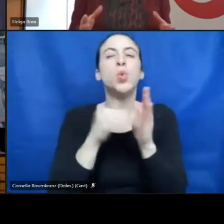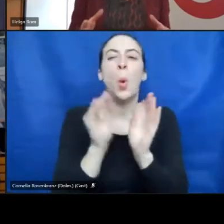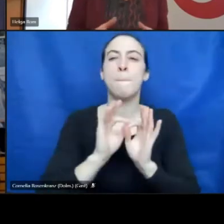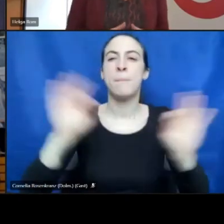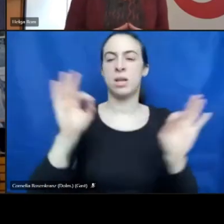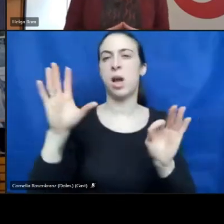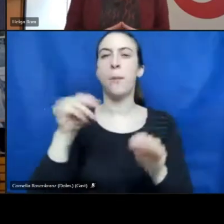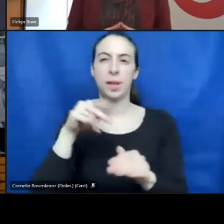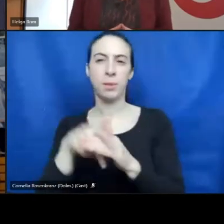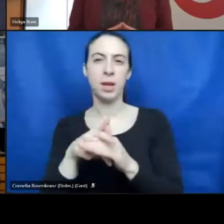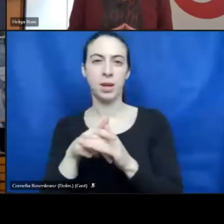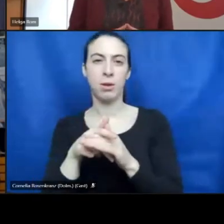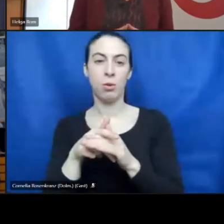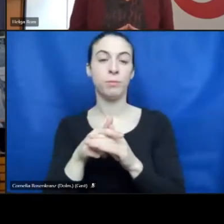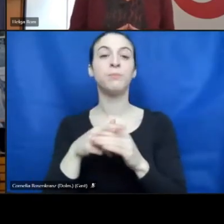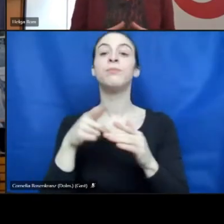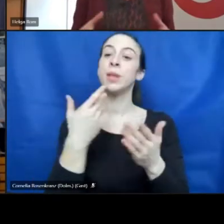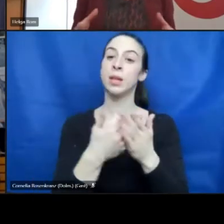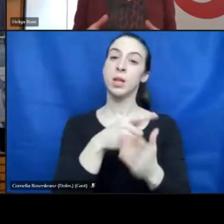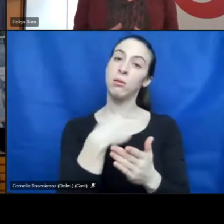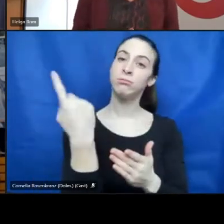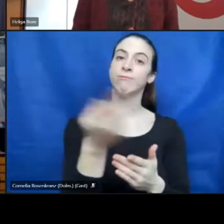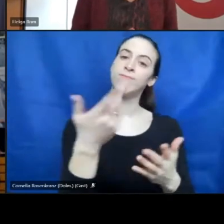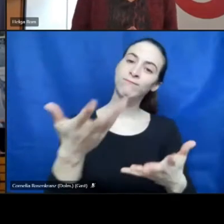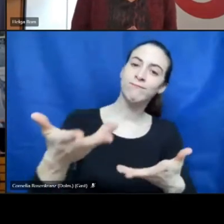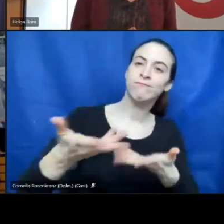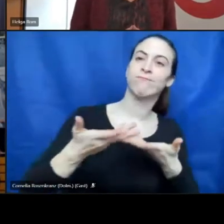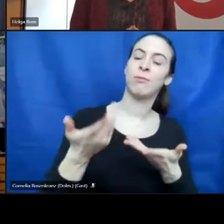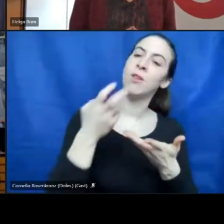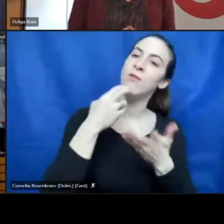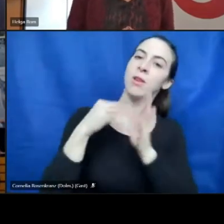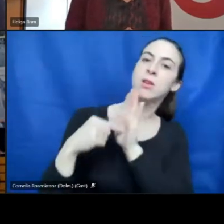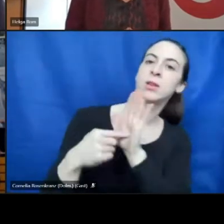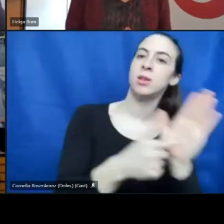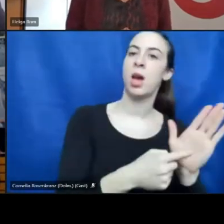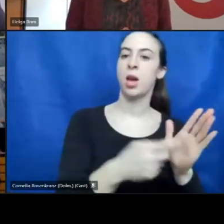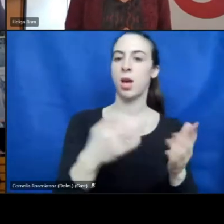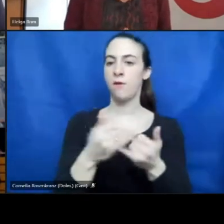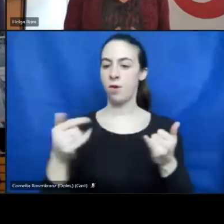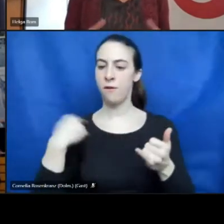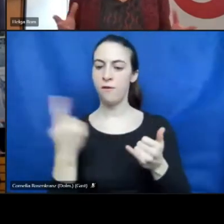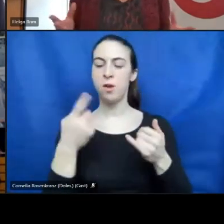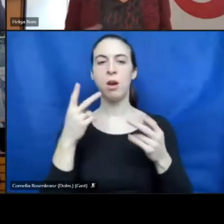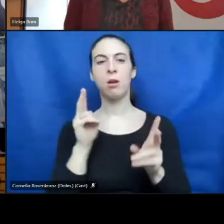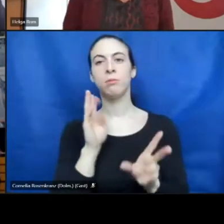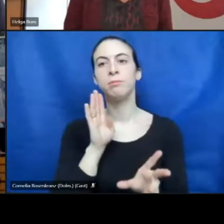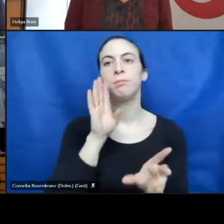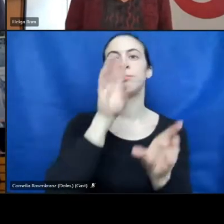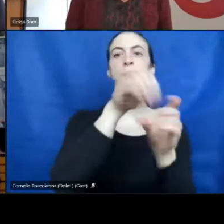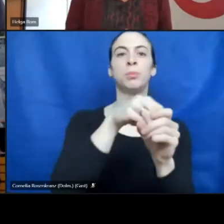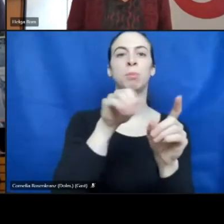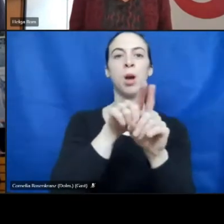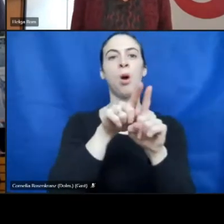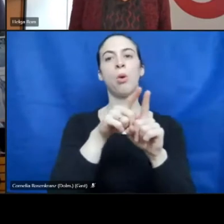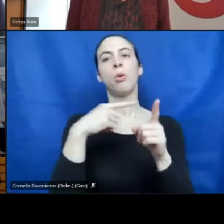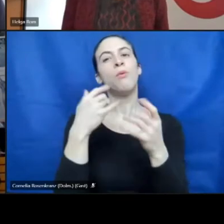We would like to take you with us so that you see our contribution to that vision and how we